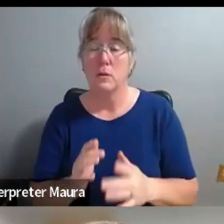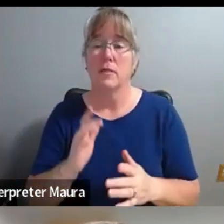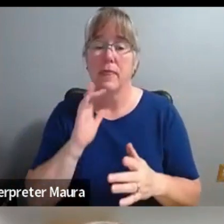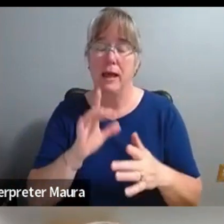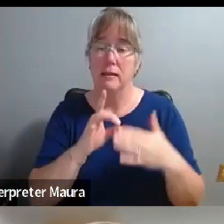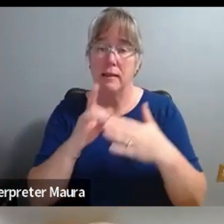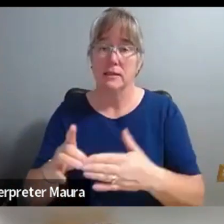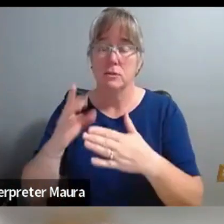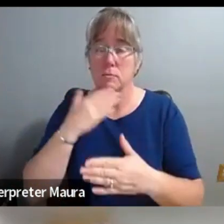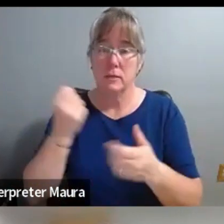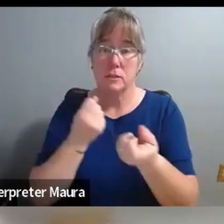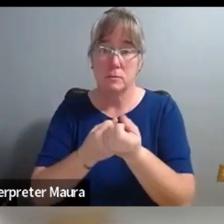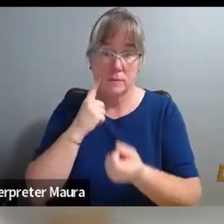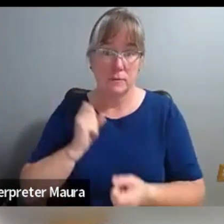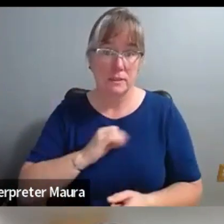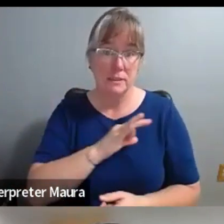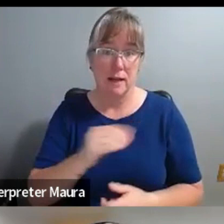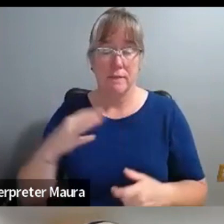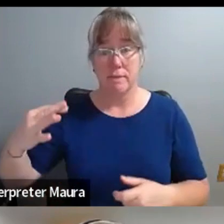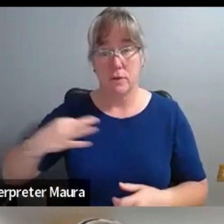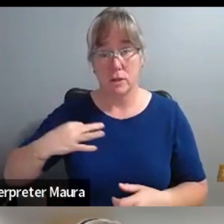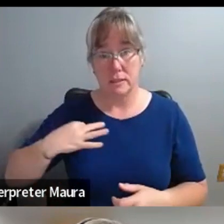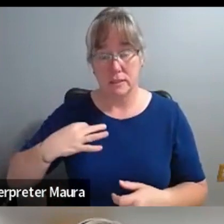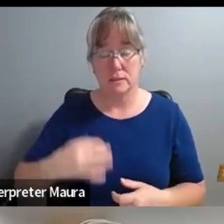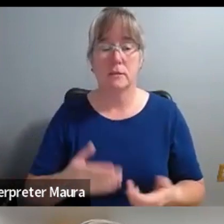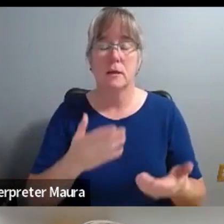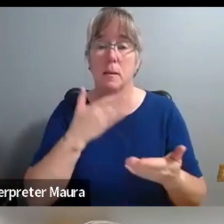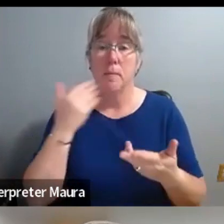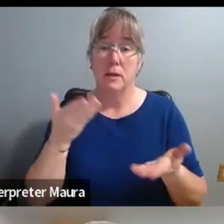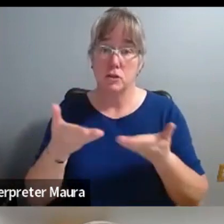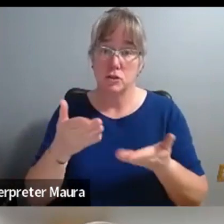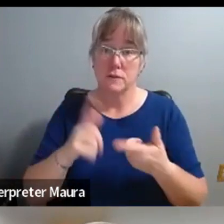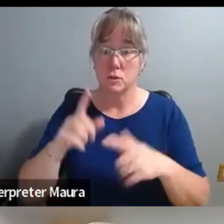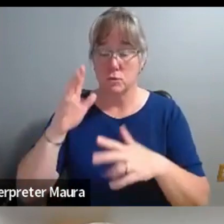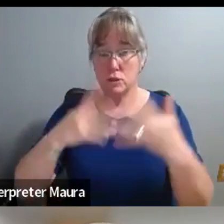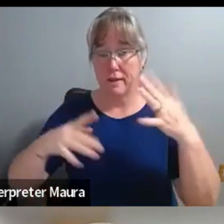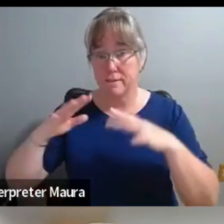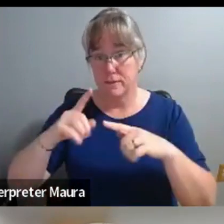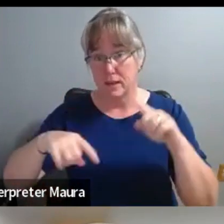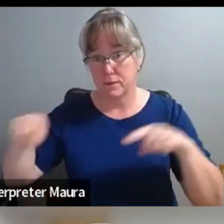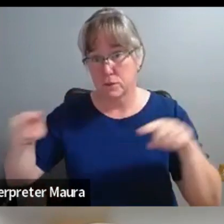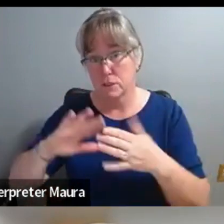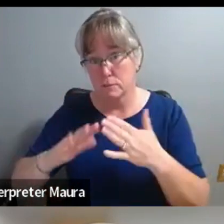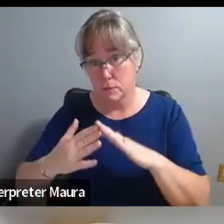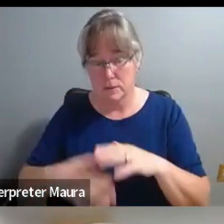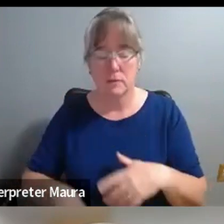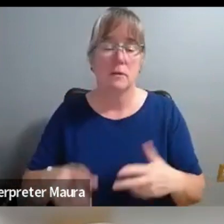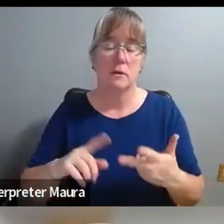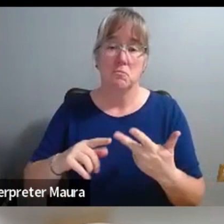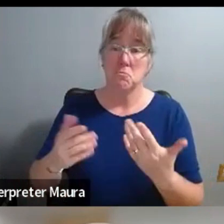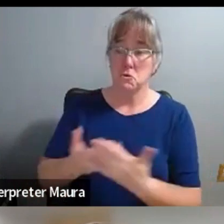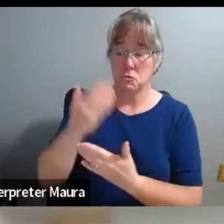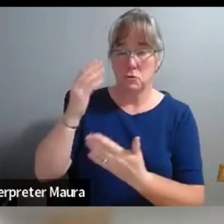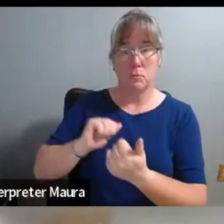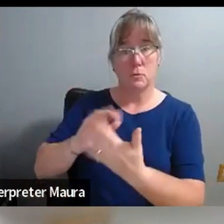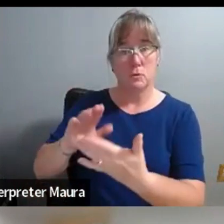staff and volunteers, greater service to diverse communities, new thinking about collections, or advancement of